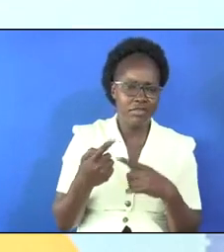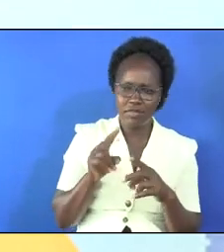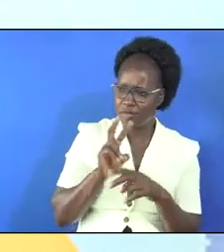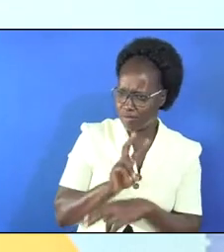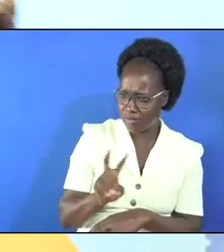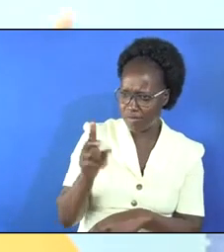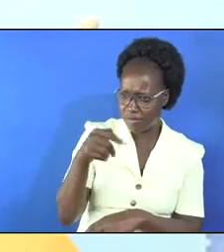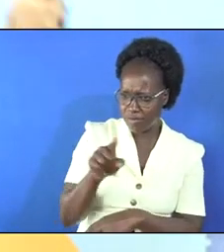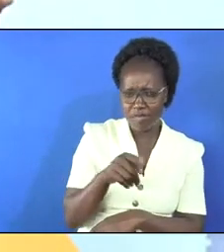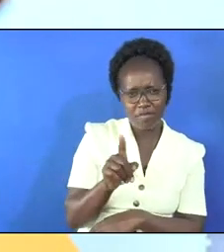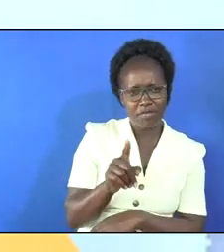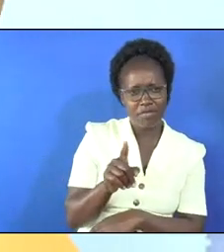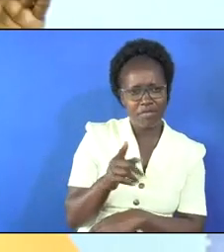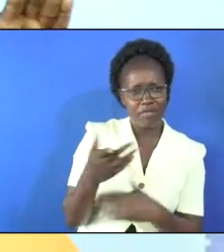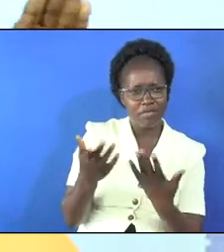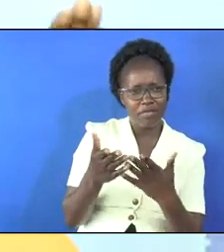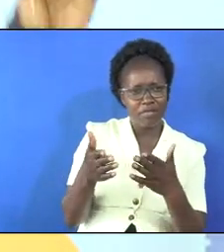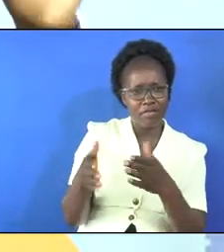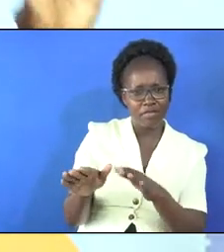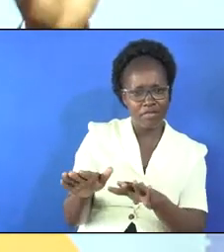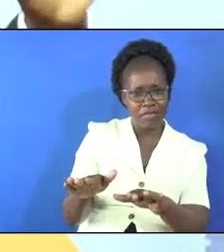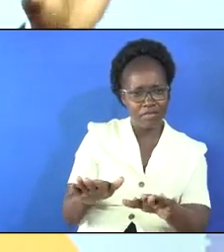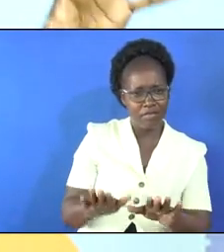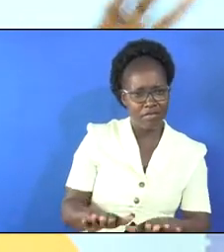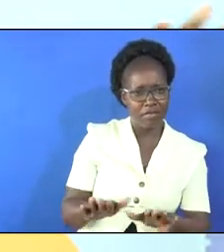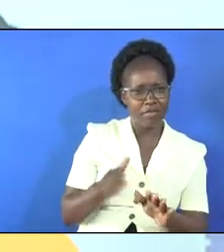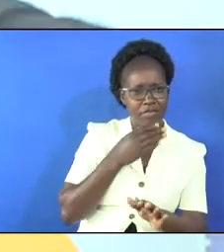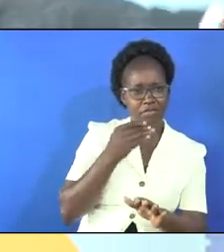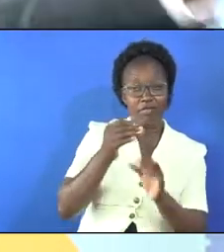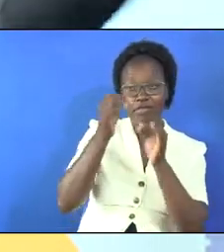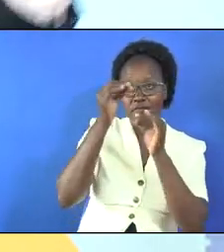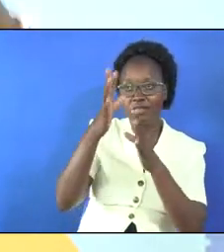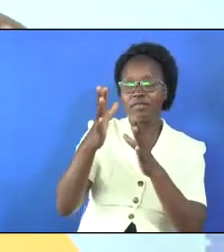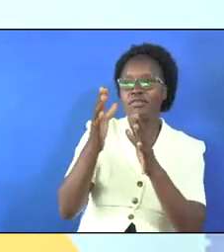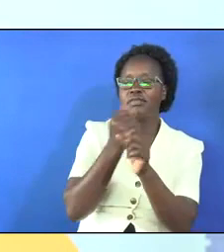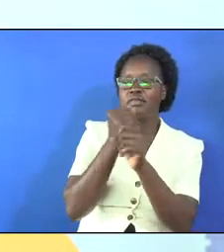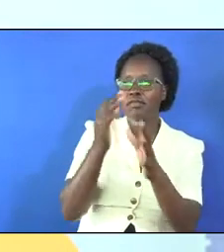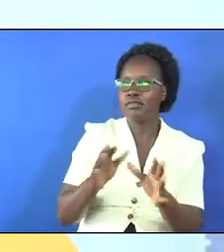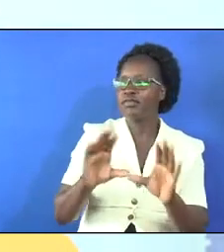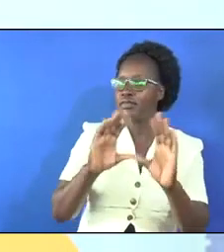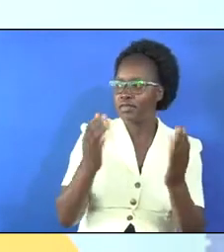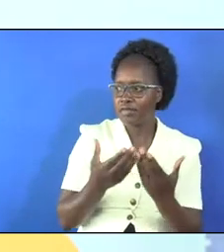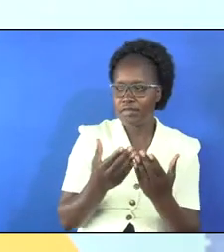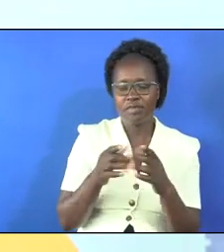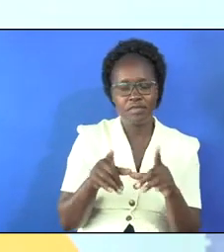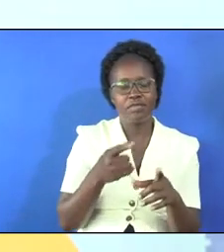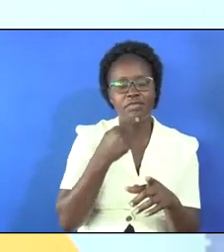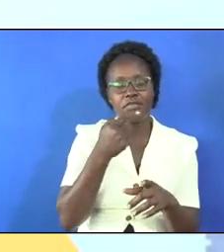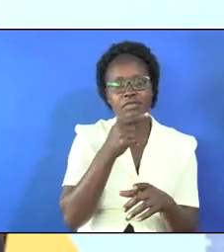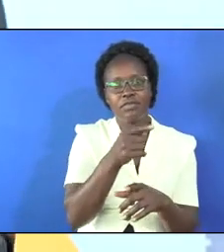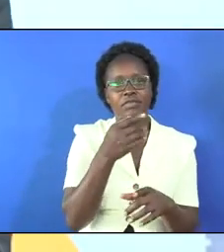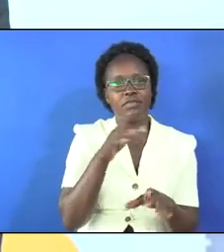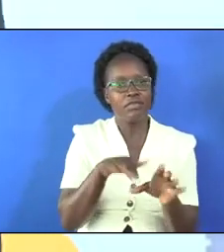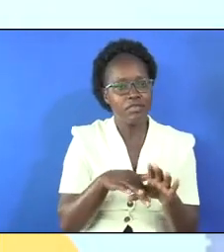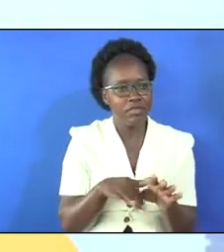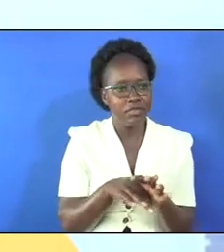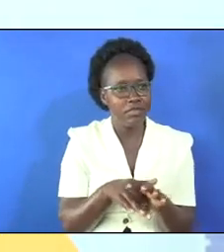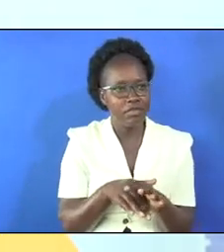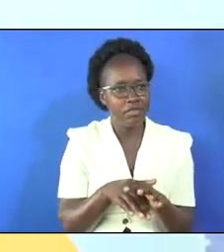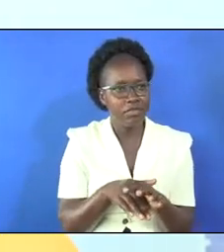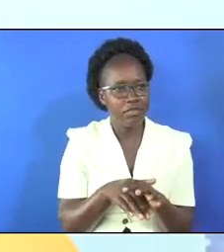see for yourself where he lay the man of god the the savior of the world let me tell you members